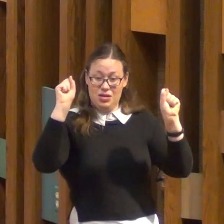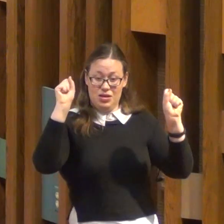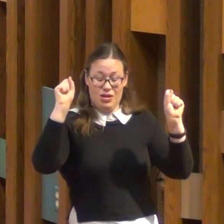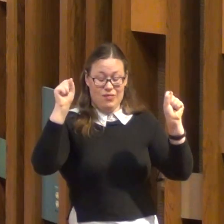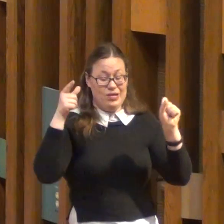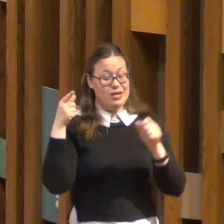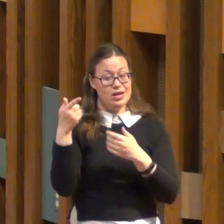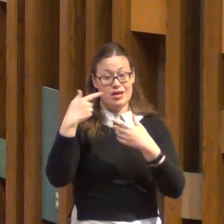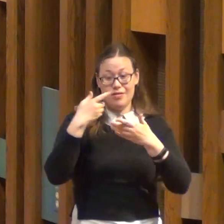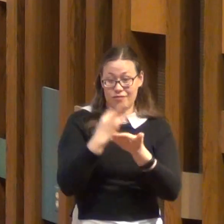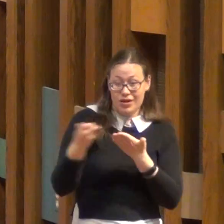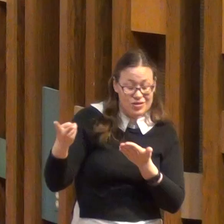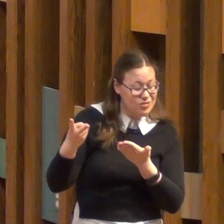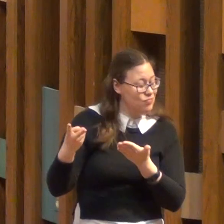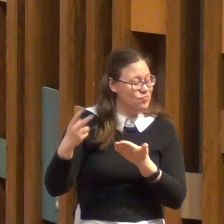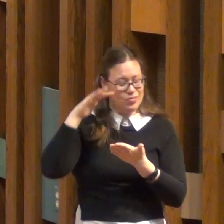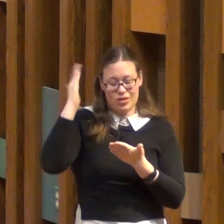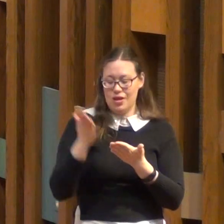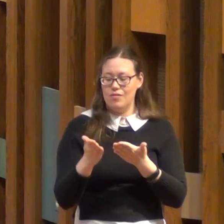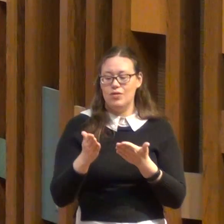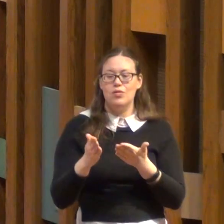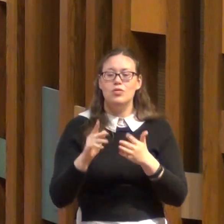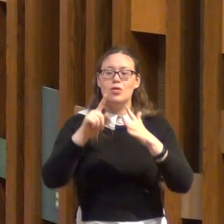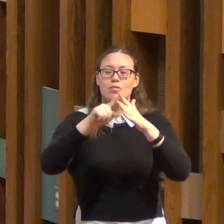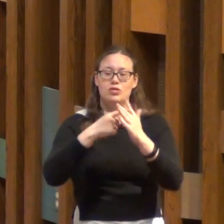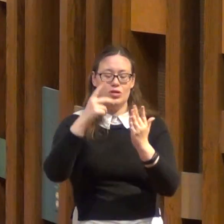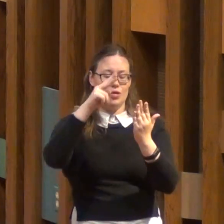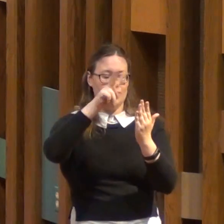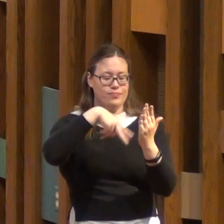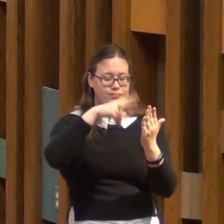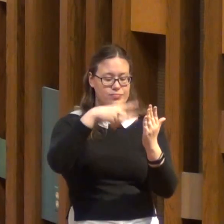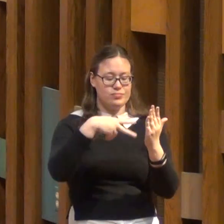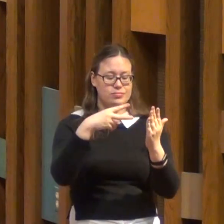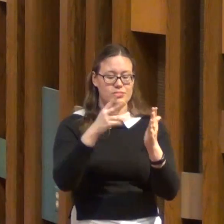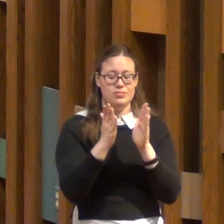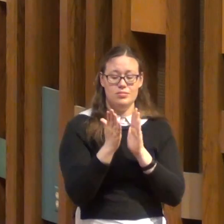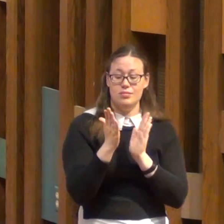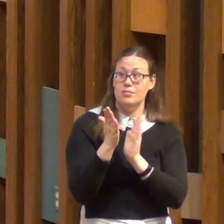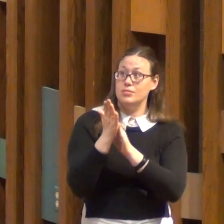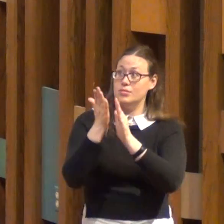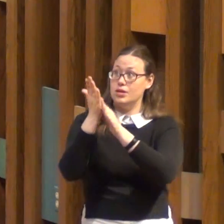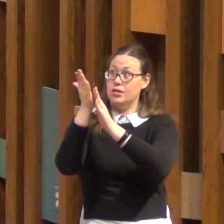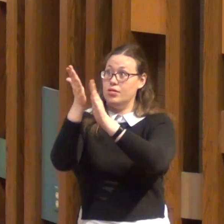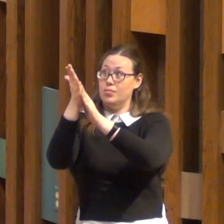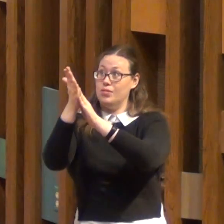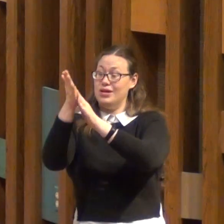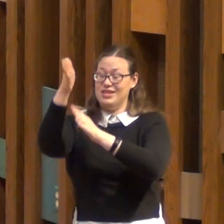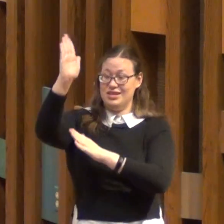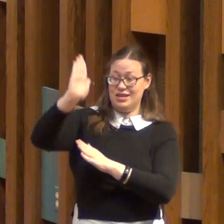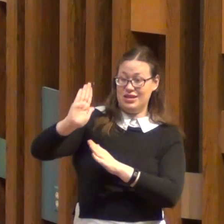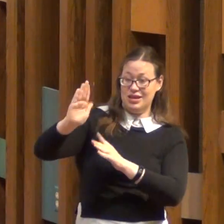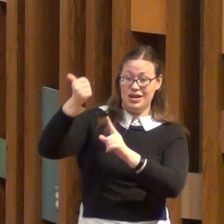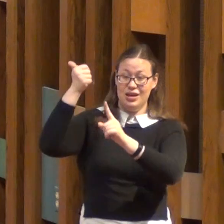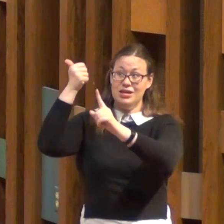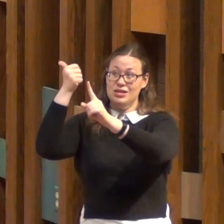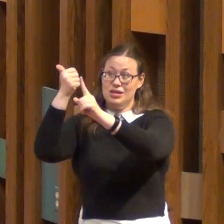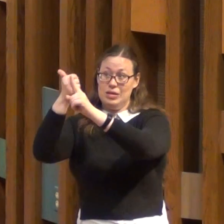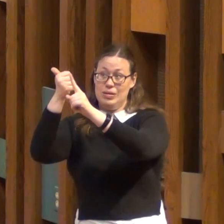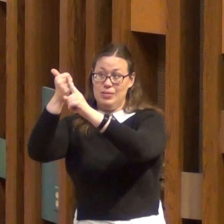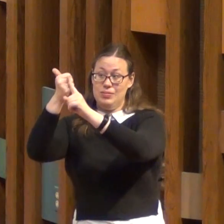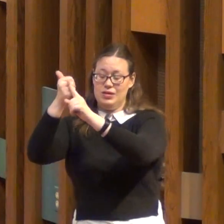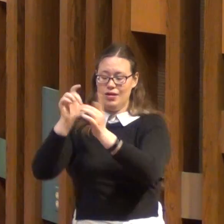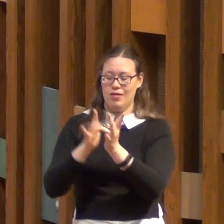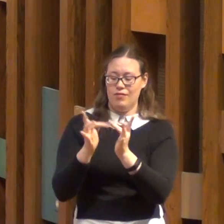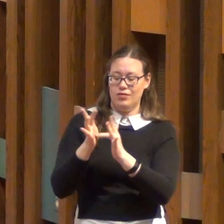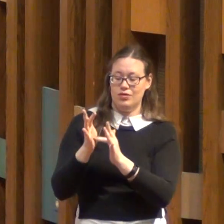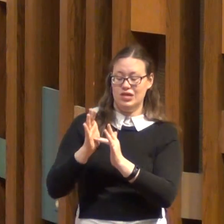2 Corinthians chapter 1, let's start with verse 3. Praise be to the God and Father of our Lord